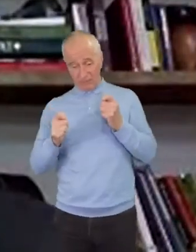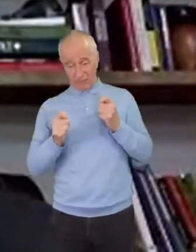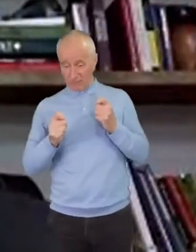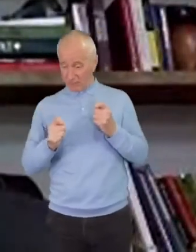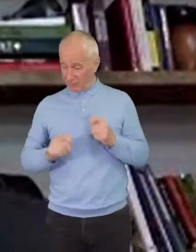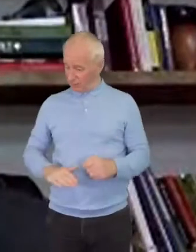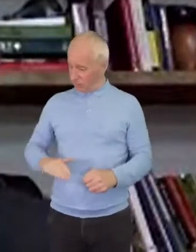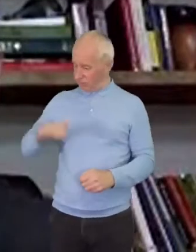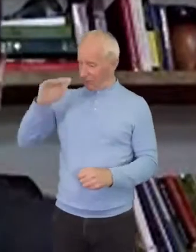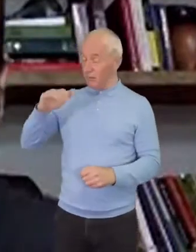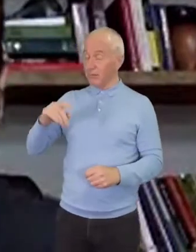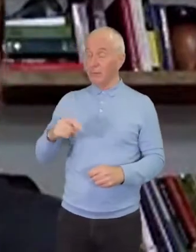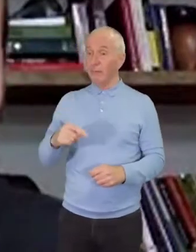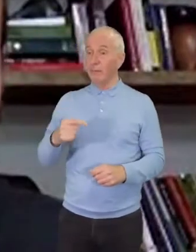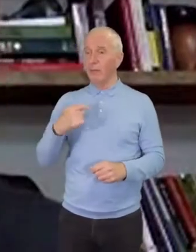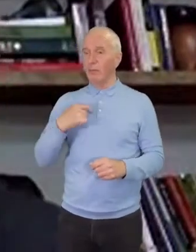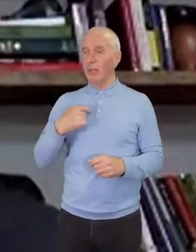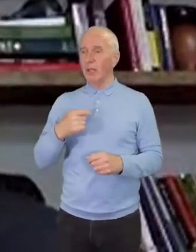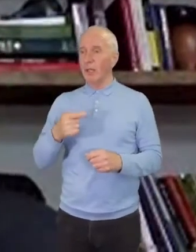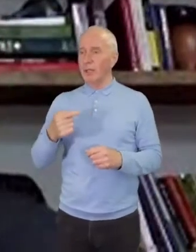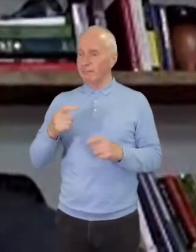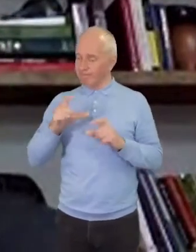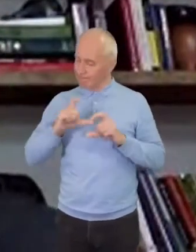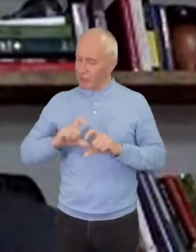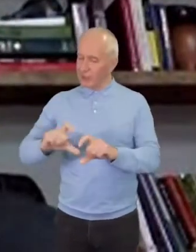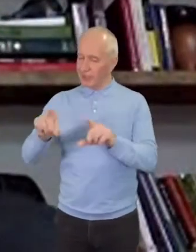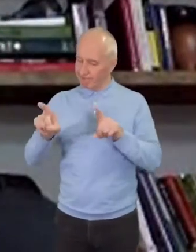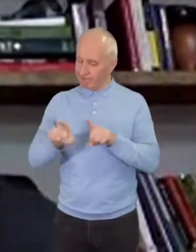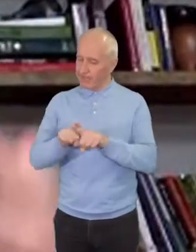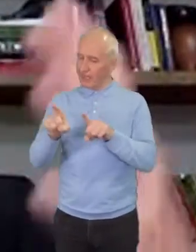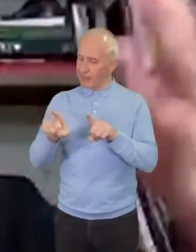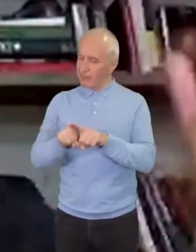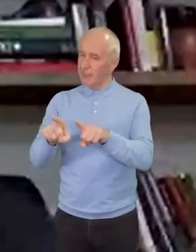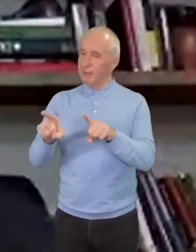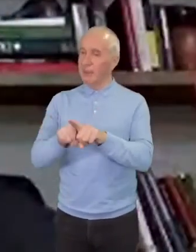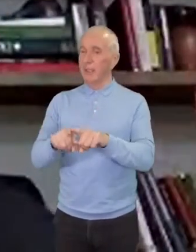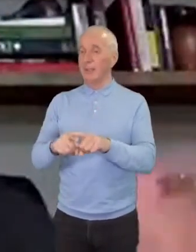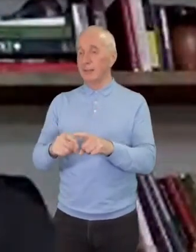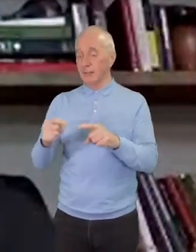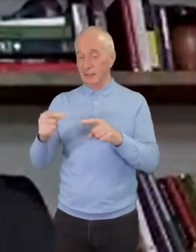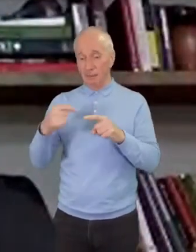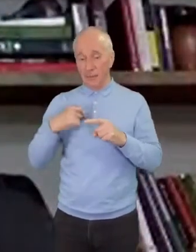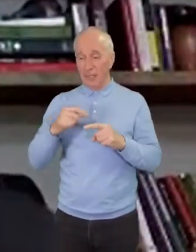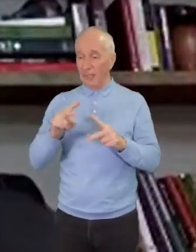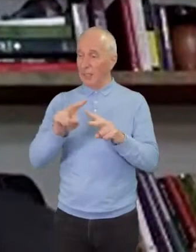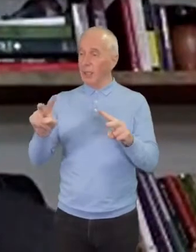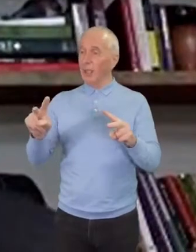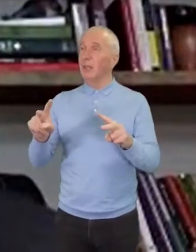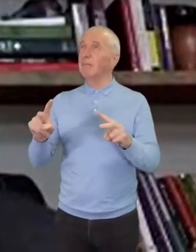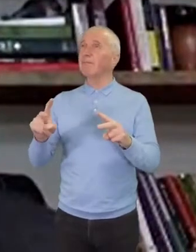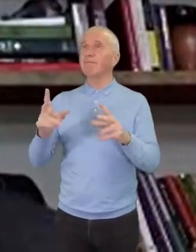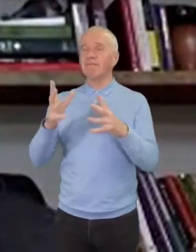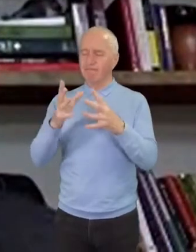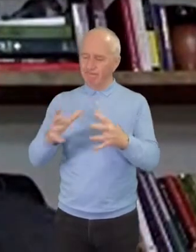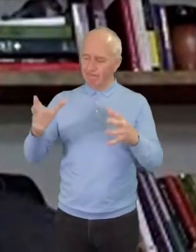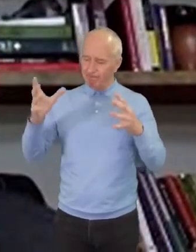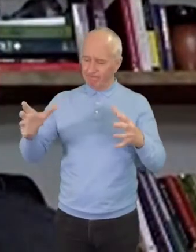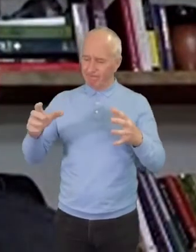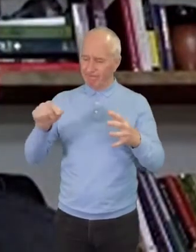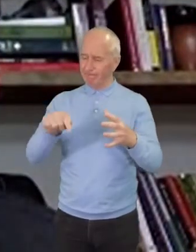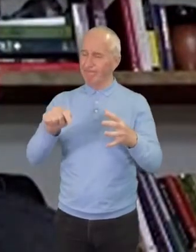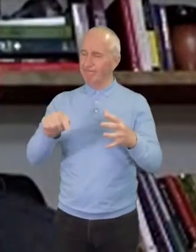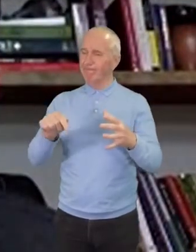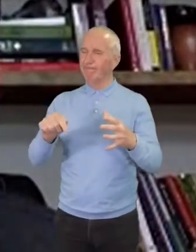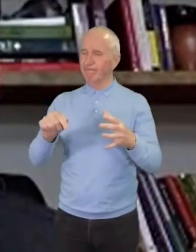find very consistent as I look at the big body of Christ is